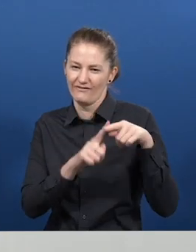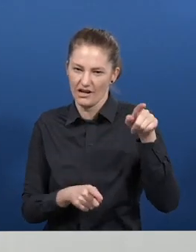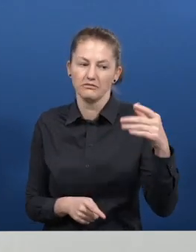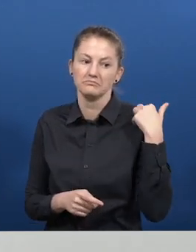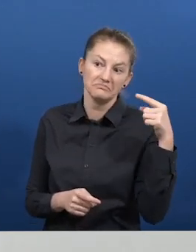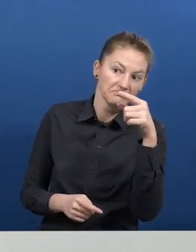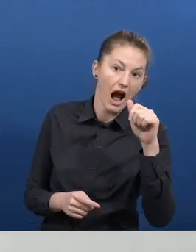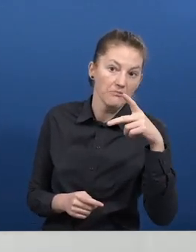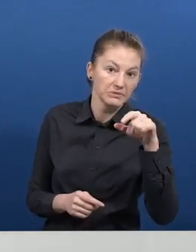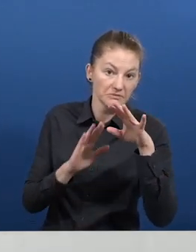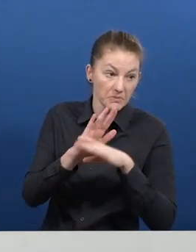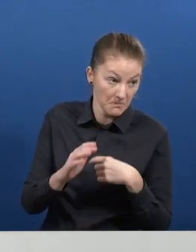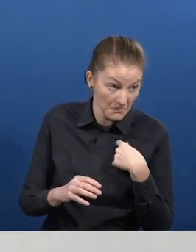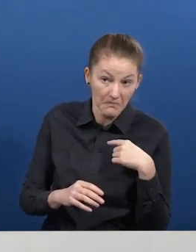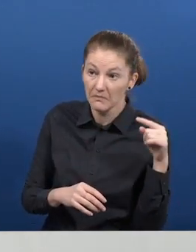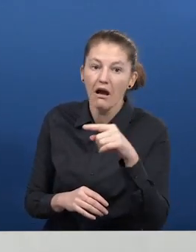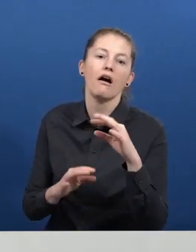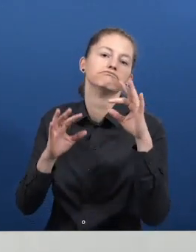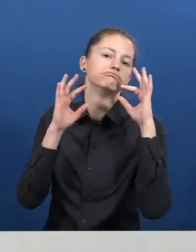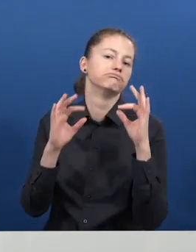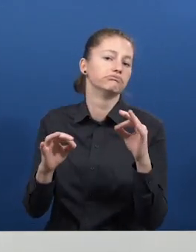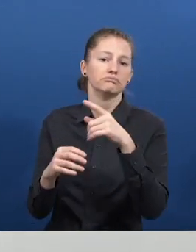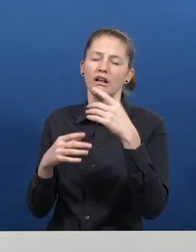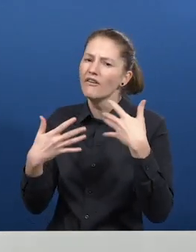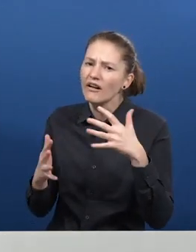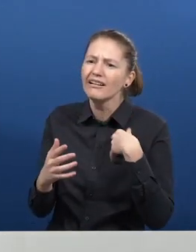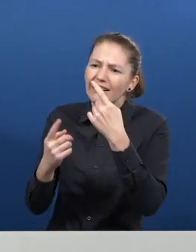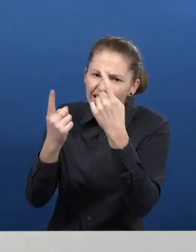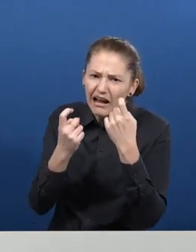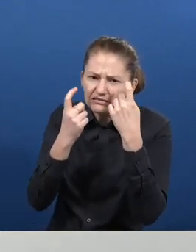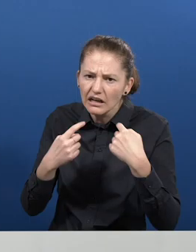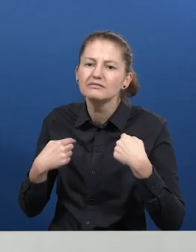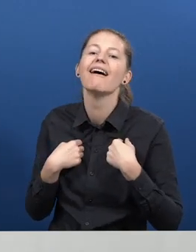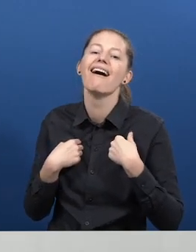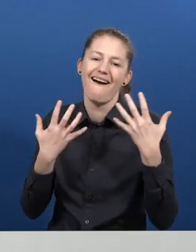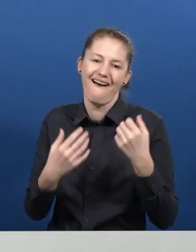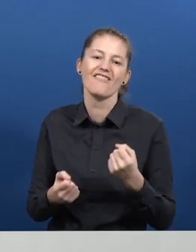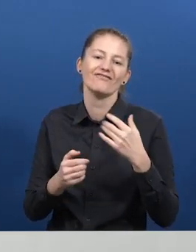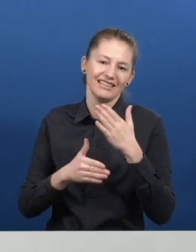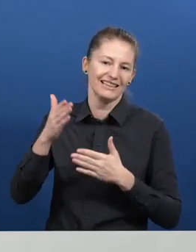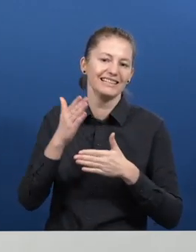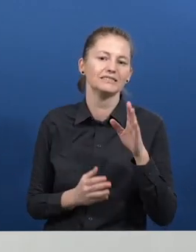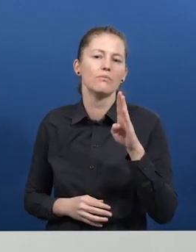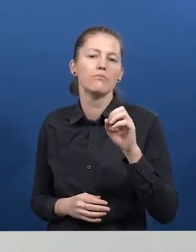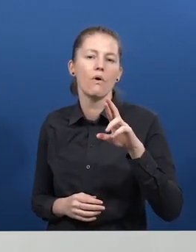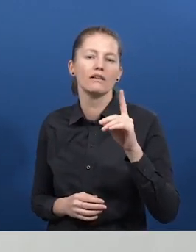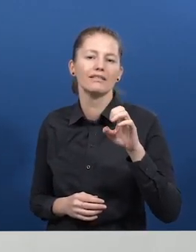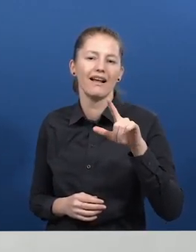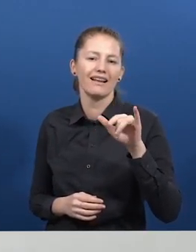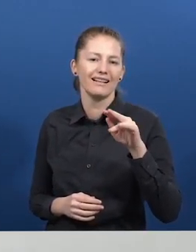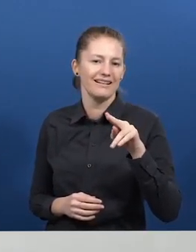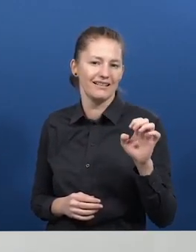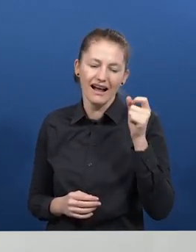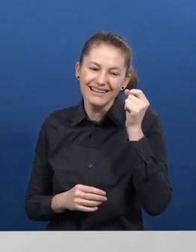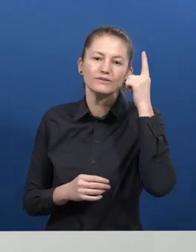I am a person with intellectual disability and personality disorder. When I entered prison, I met APSA